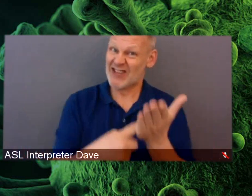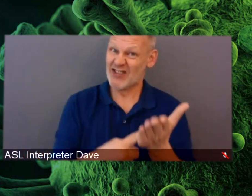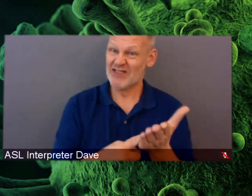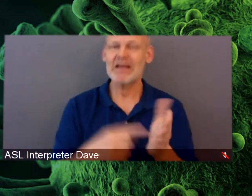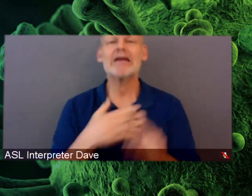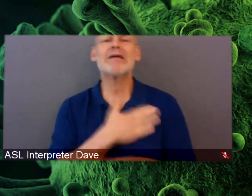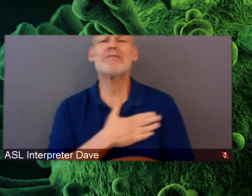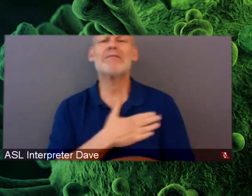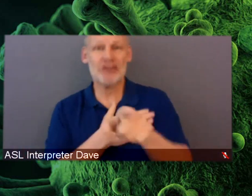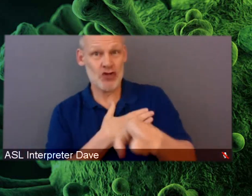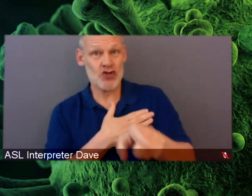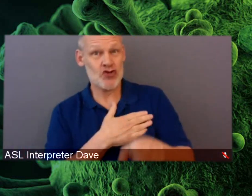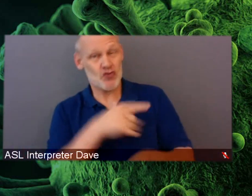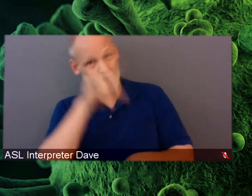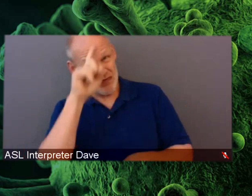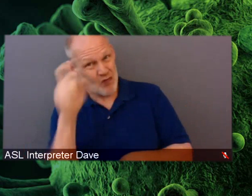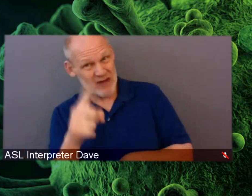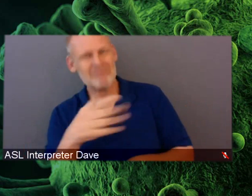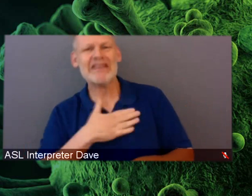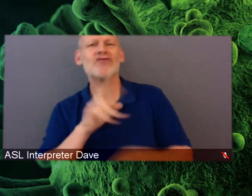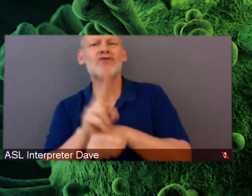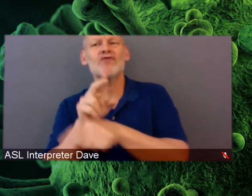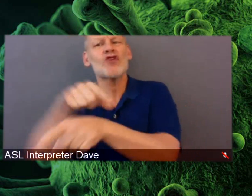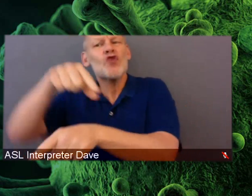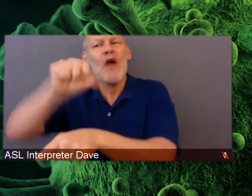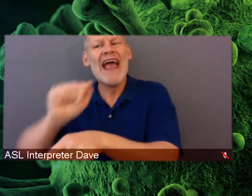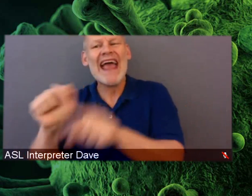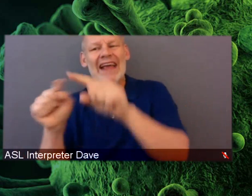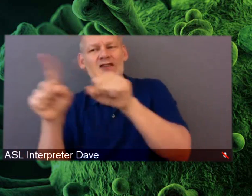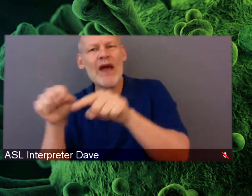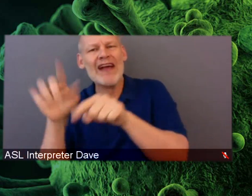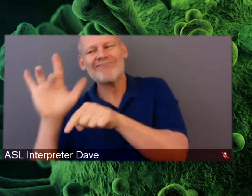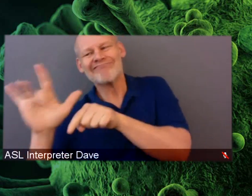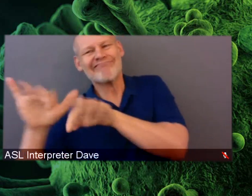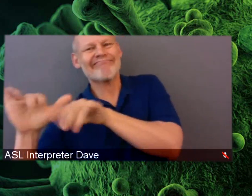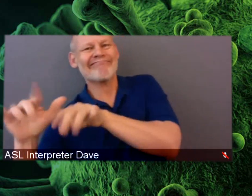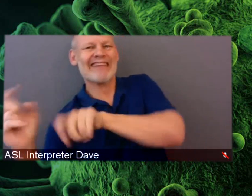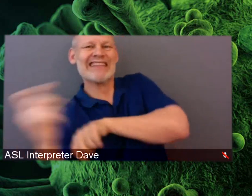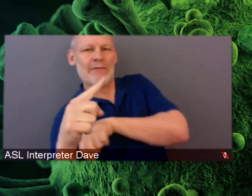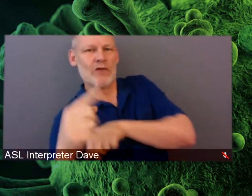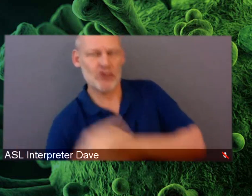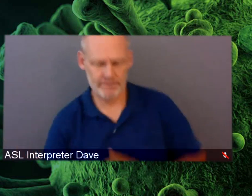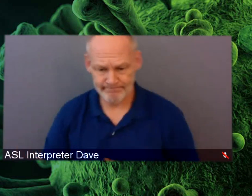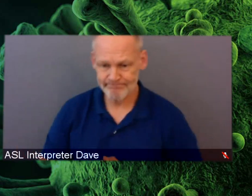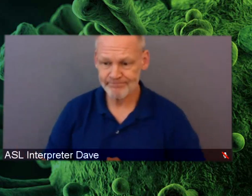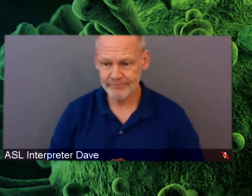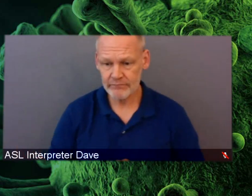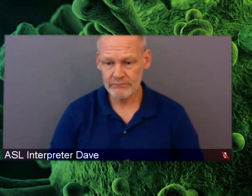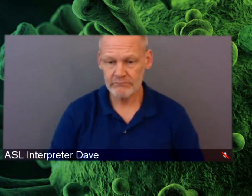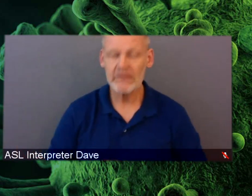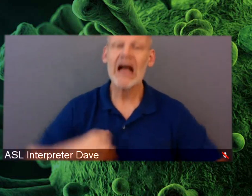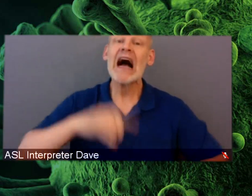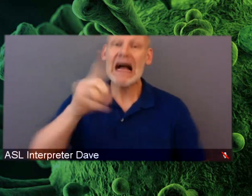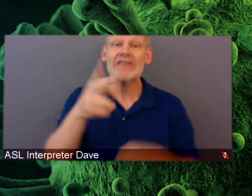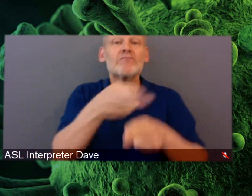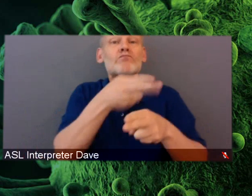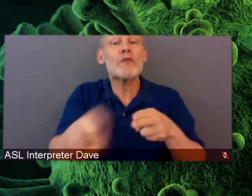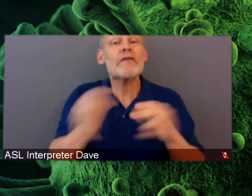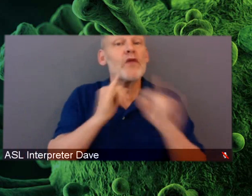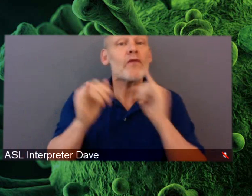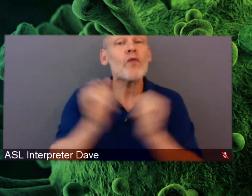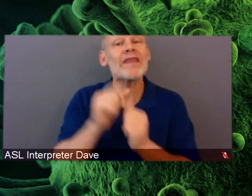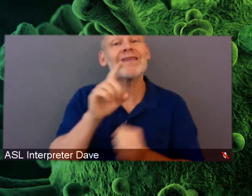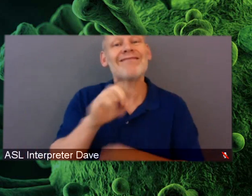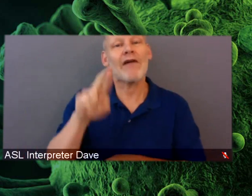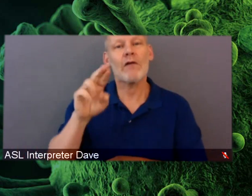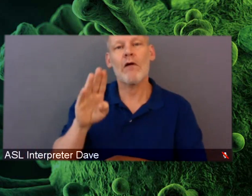at the end of this. I also have a brief interview that I did with Dr. Paul Buckley that we're going